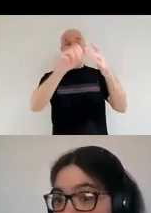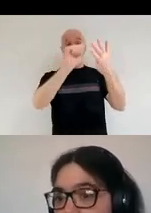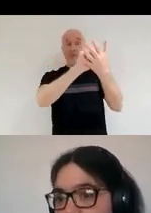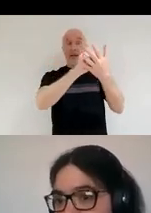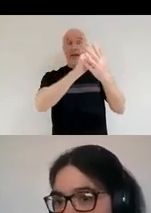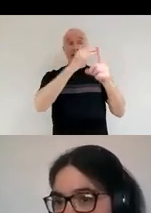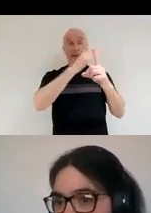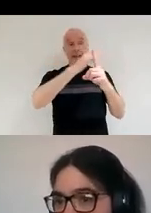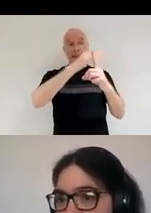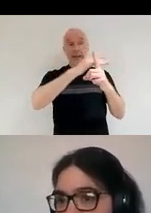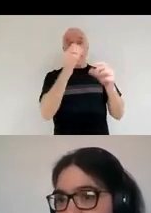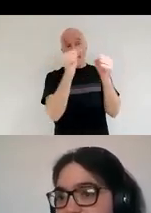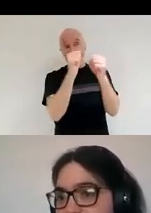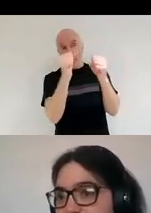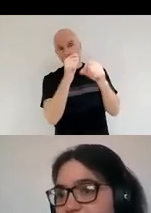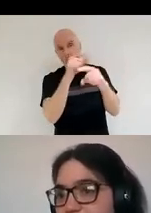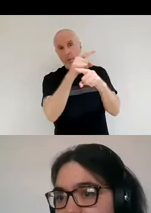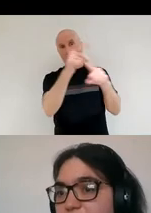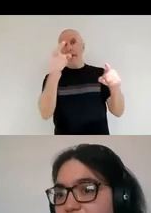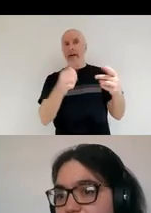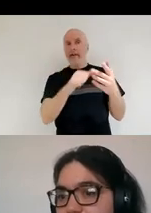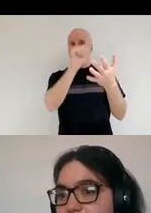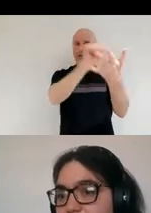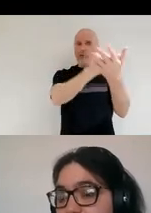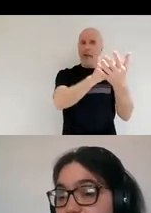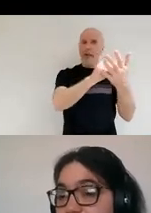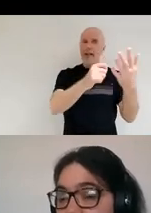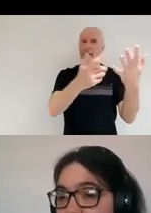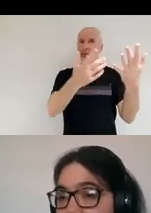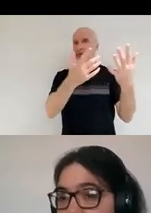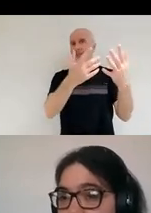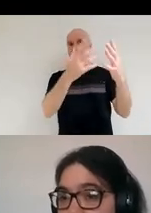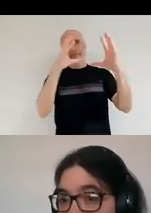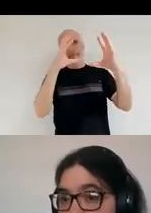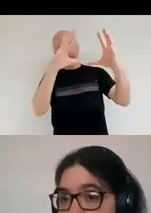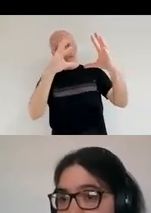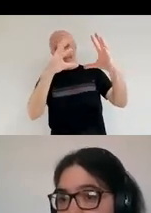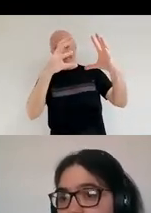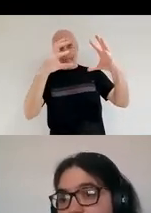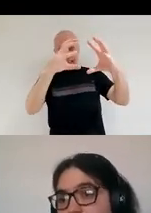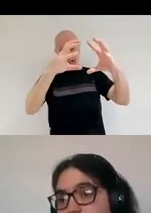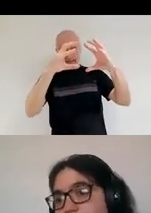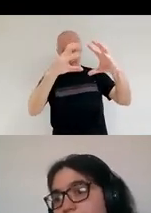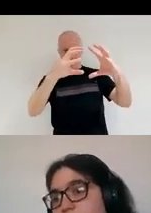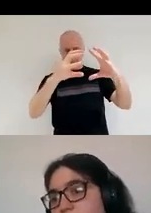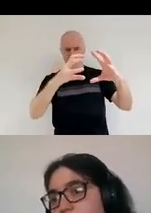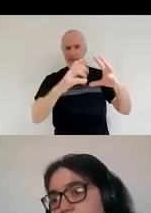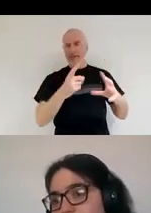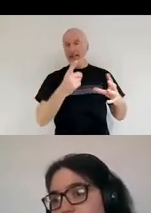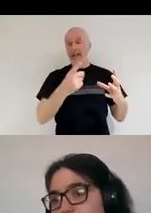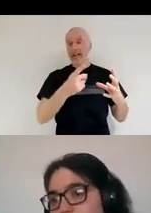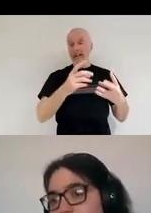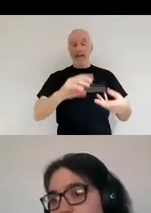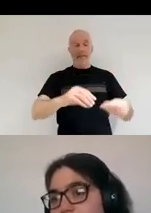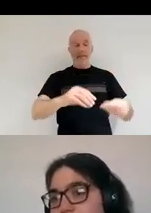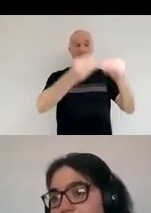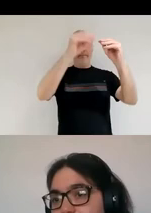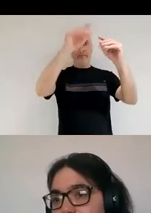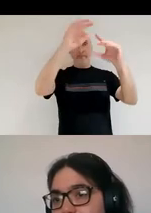as I said, they are cold and they have densities high enough so that dust can actually form. Now, whenever you go, for example,